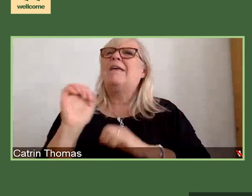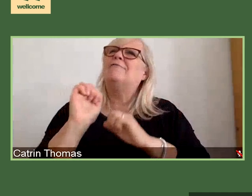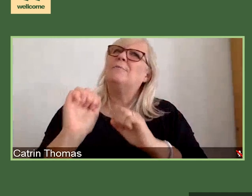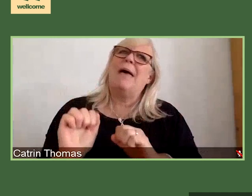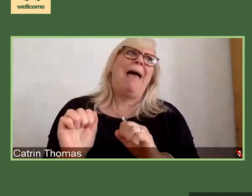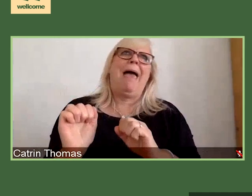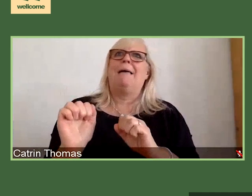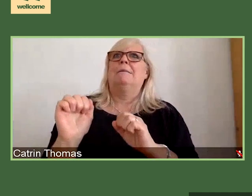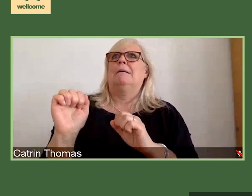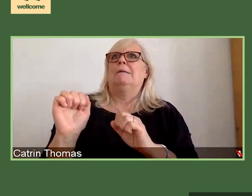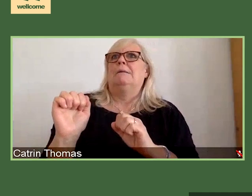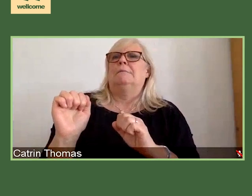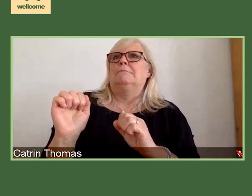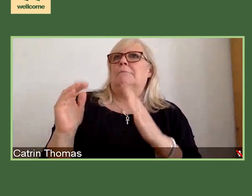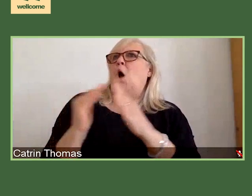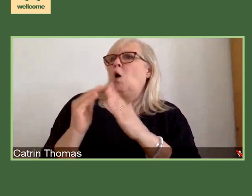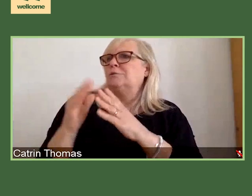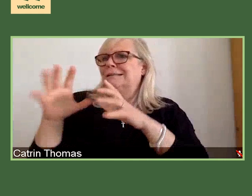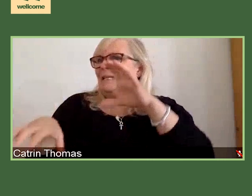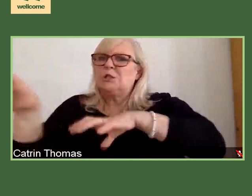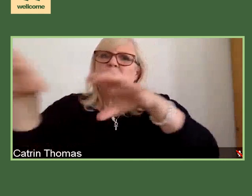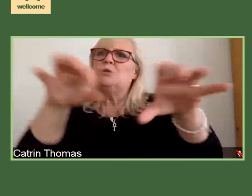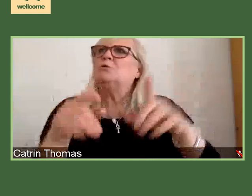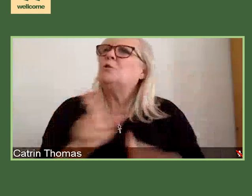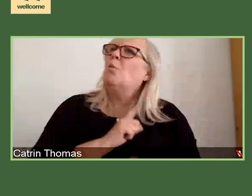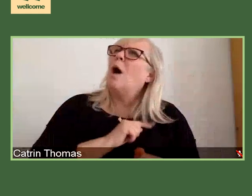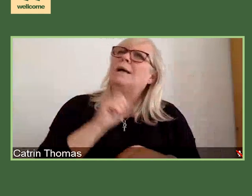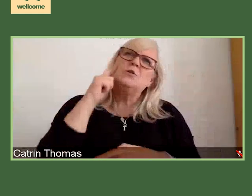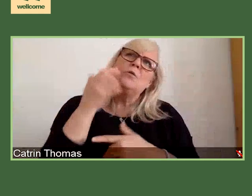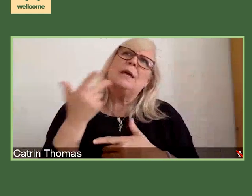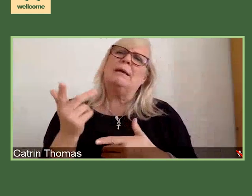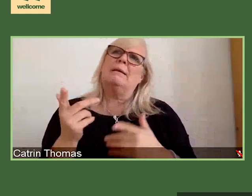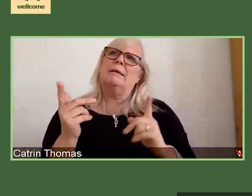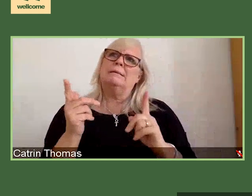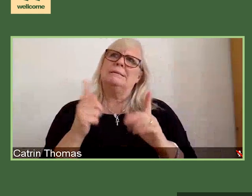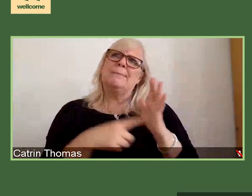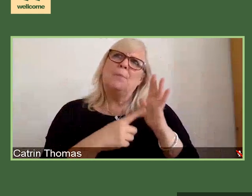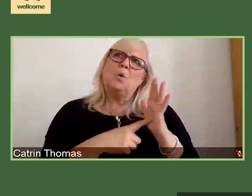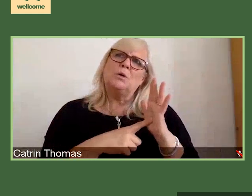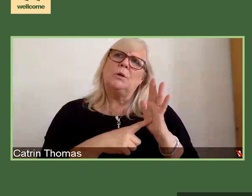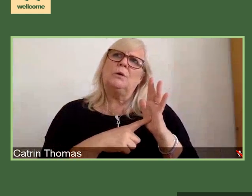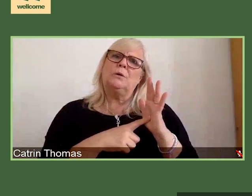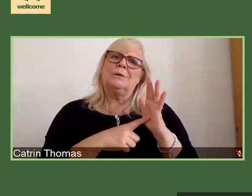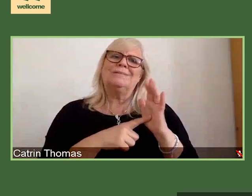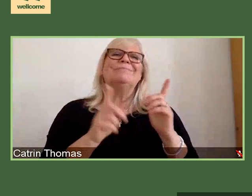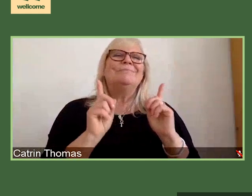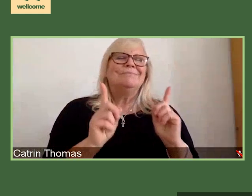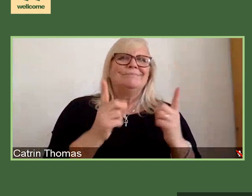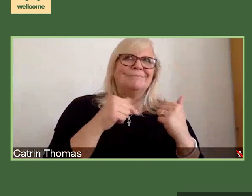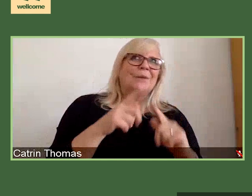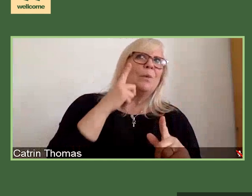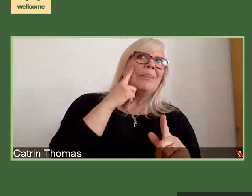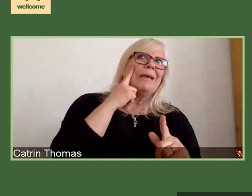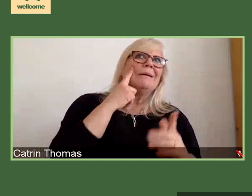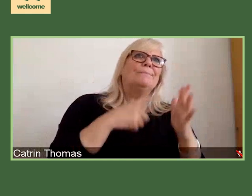Well, I think this is a good one to clarify, because I think, you know, it's what we really think is important. It's for researchers to be able to